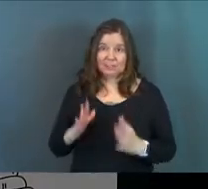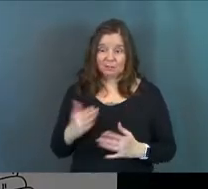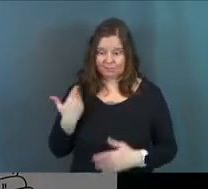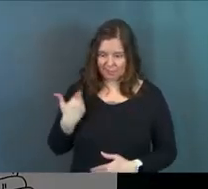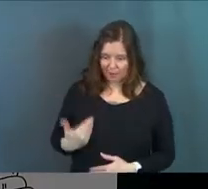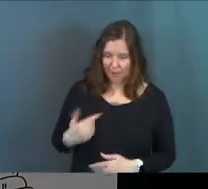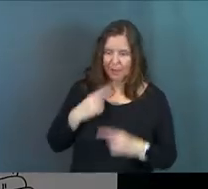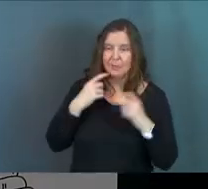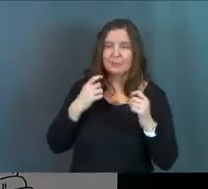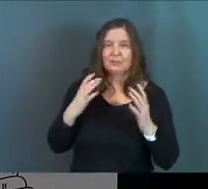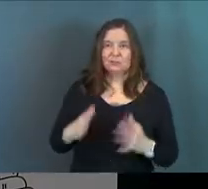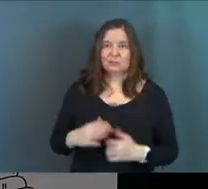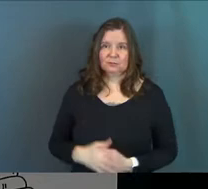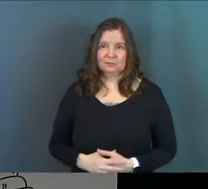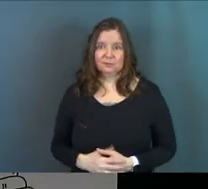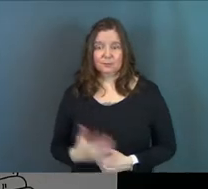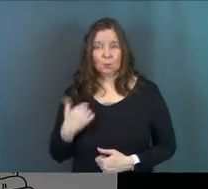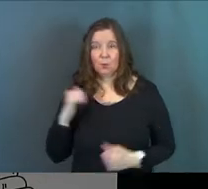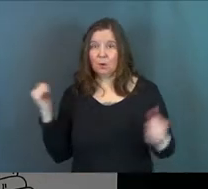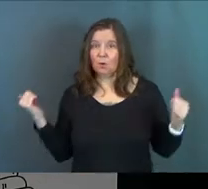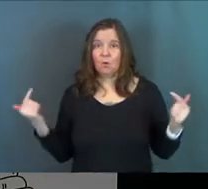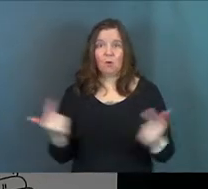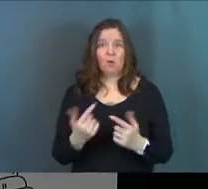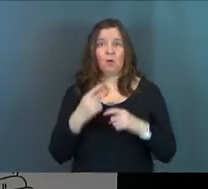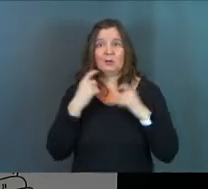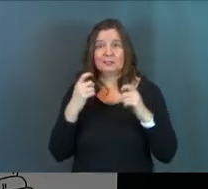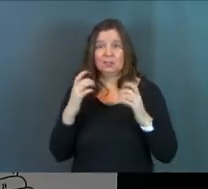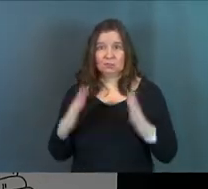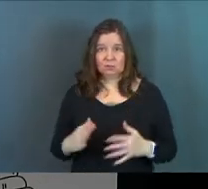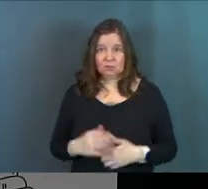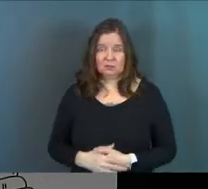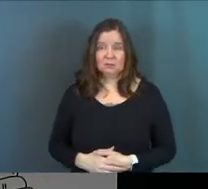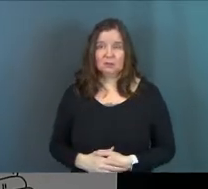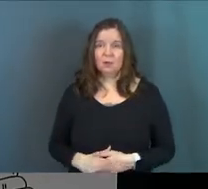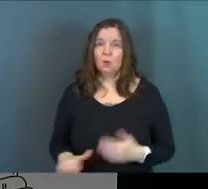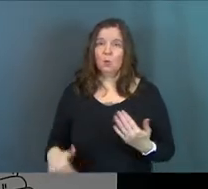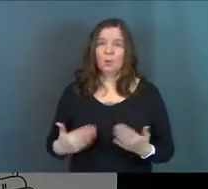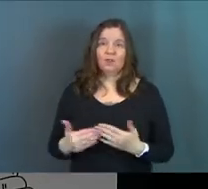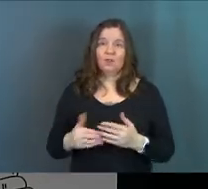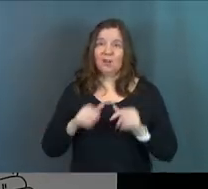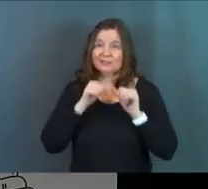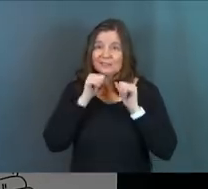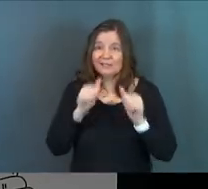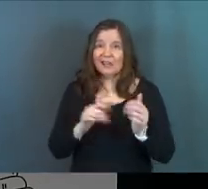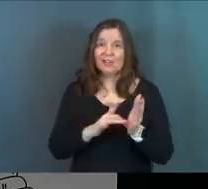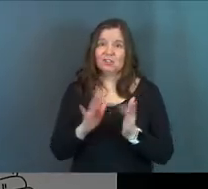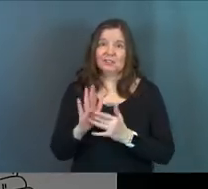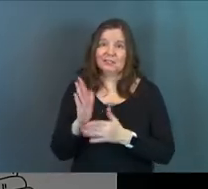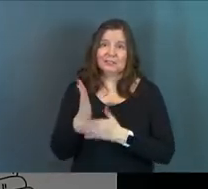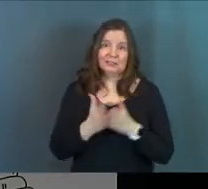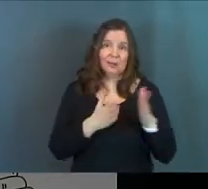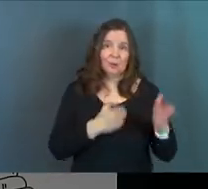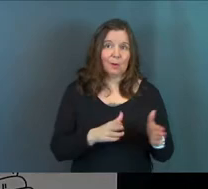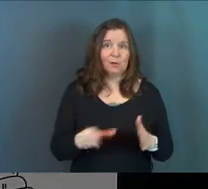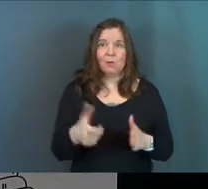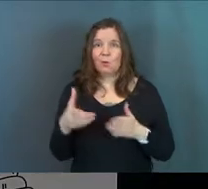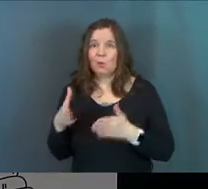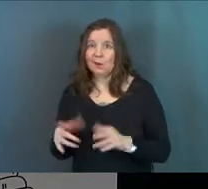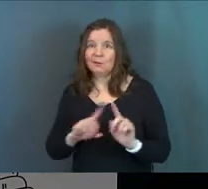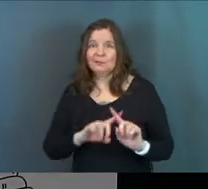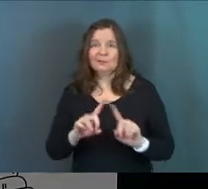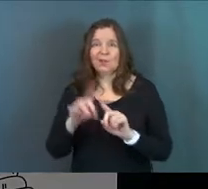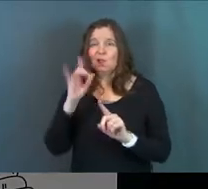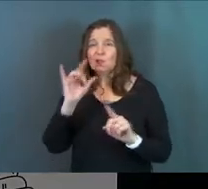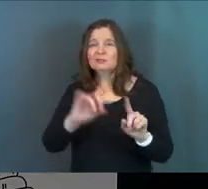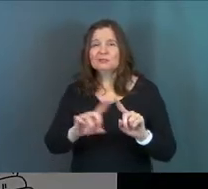I am a sinner. We are all sinners. We have all denied Jesus. Whatever